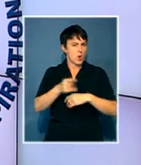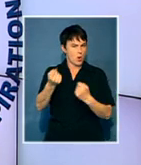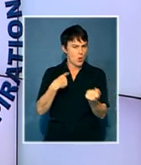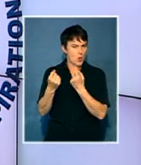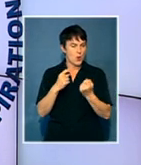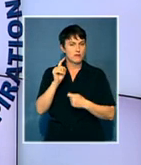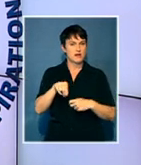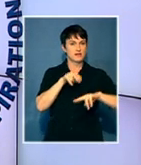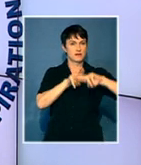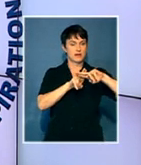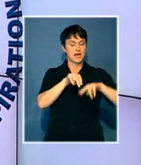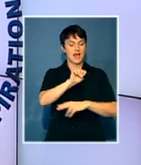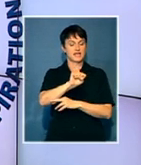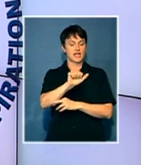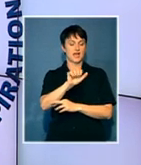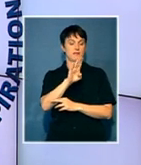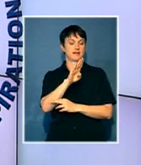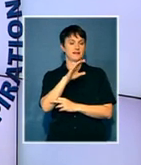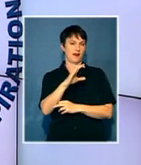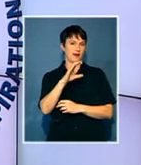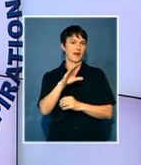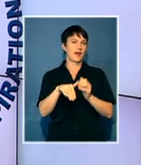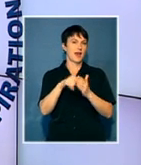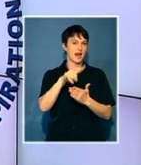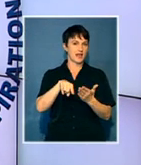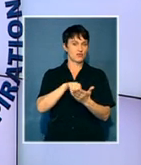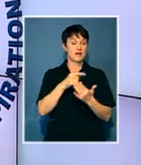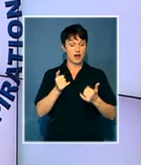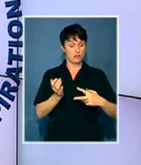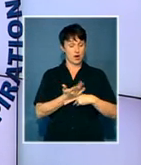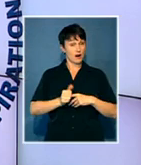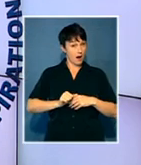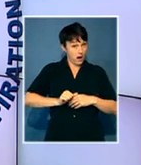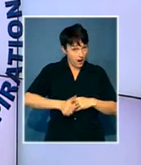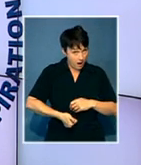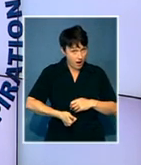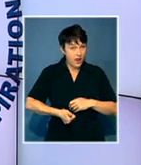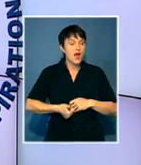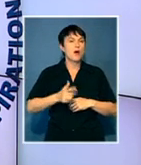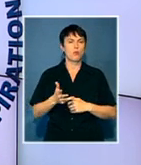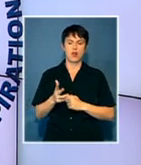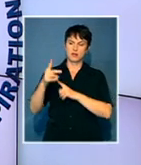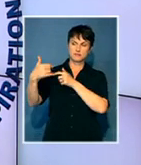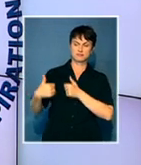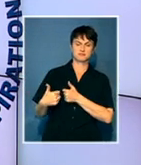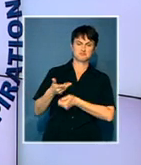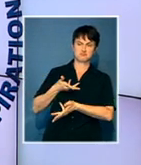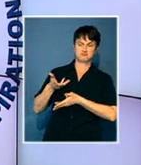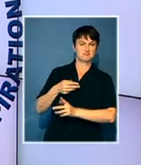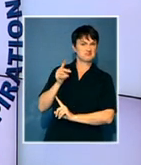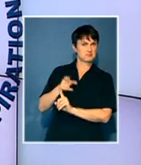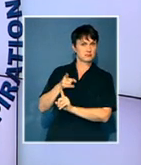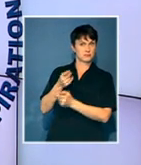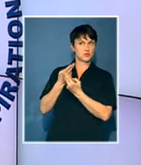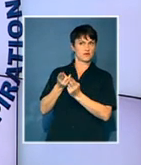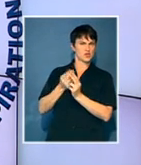now. And hashtag SABC elections as we've asked you to do. We take a quick break. Don't go away. When we come back, we speak to a rector from one of our universities.